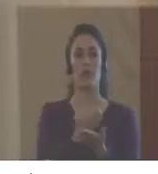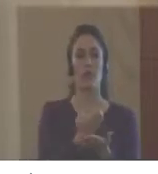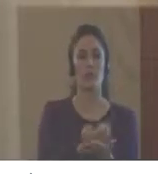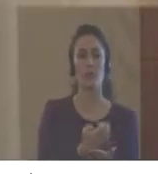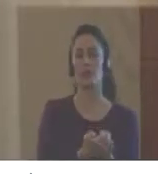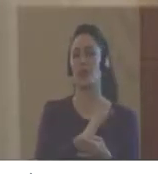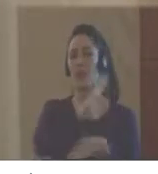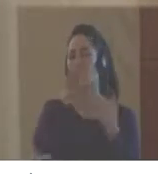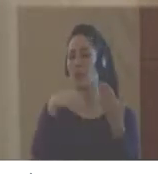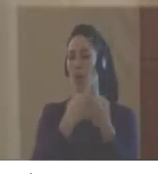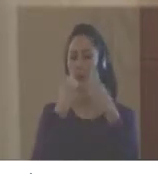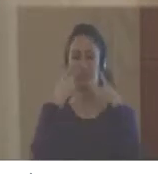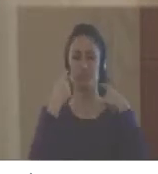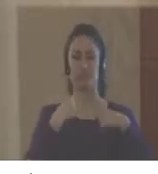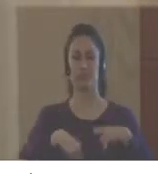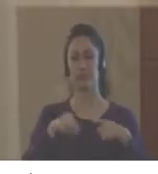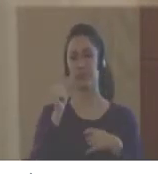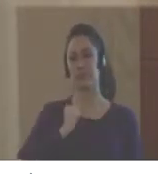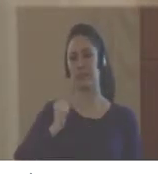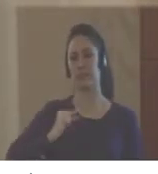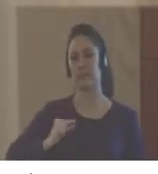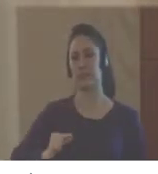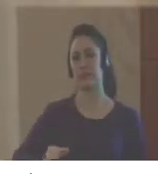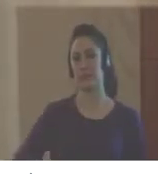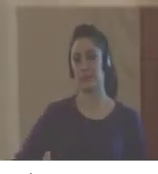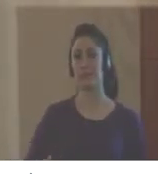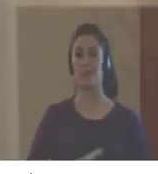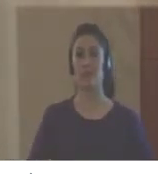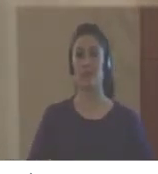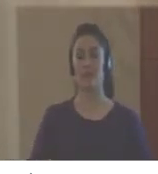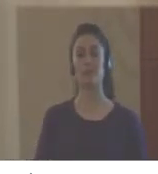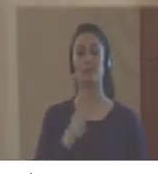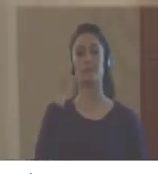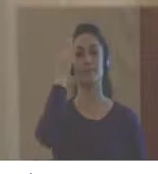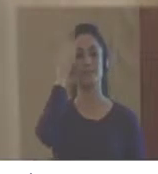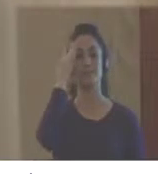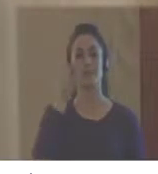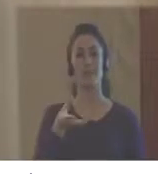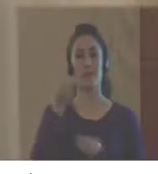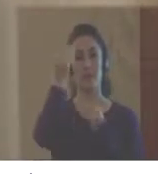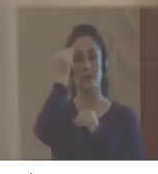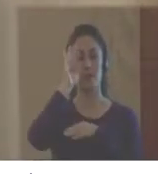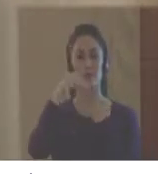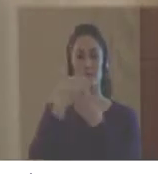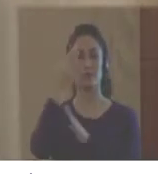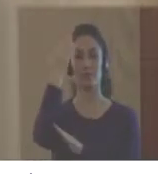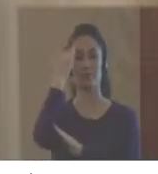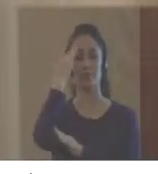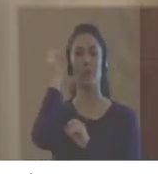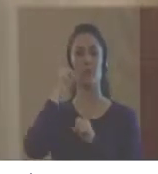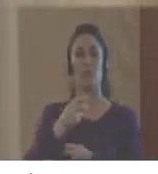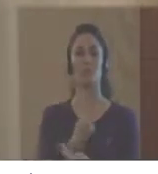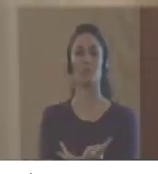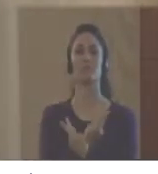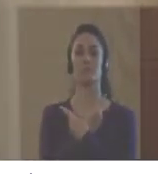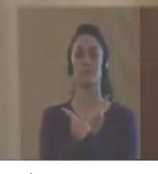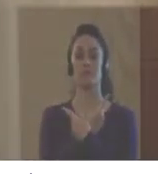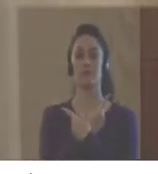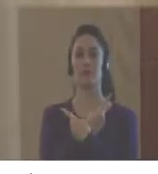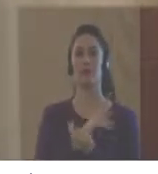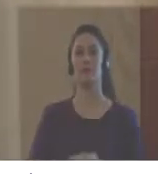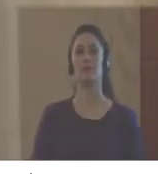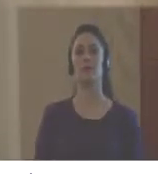economic activities faced with these natural threats, and then prevention and